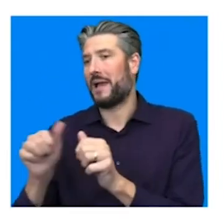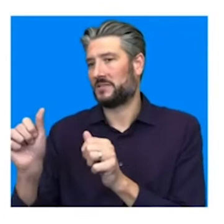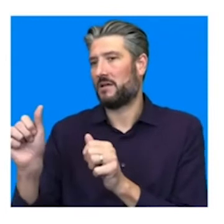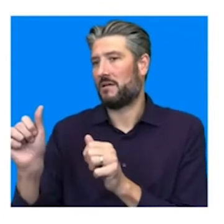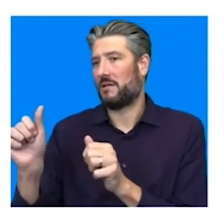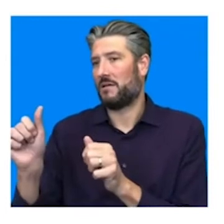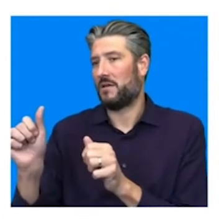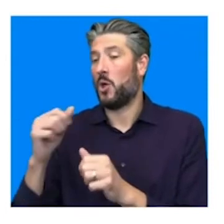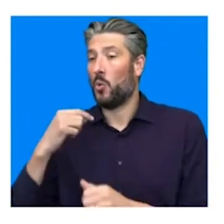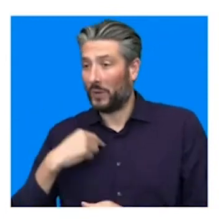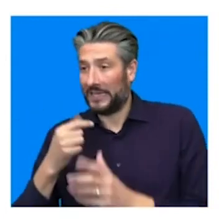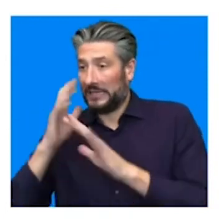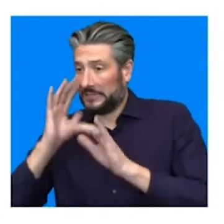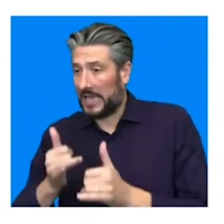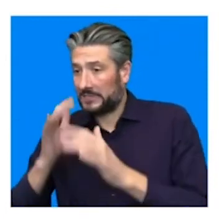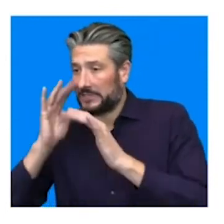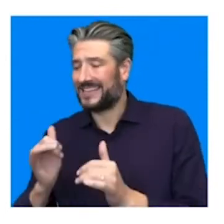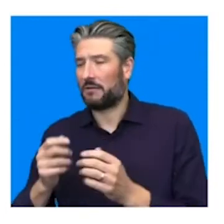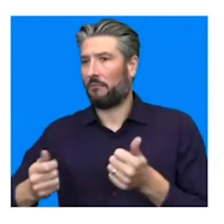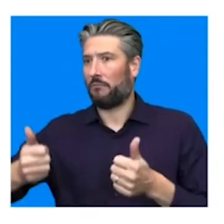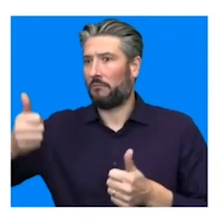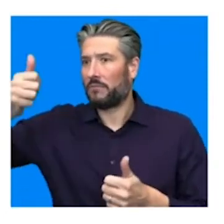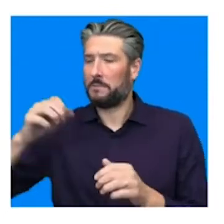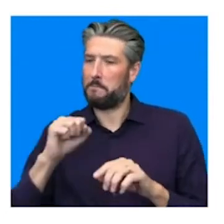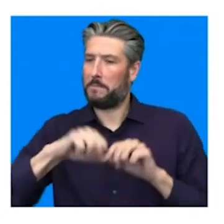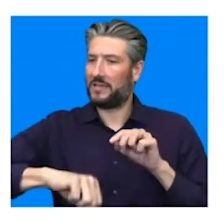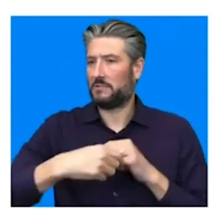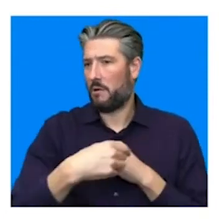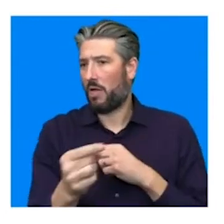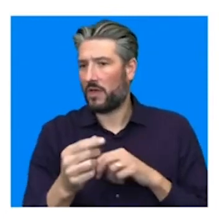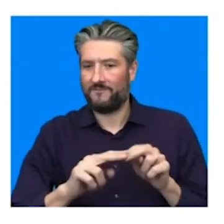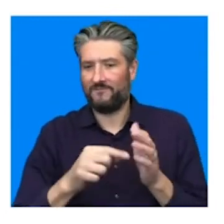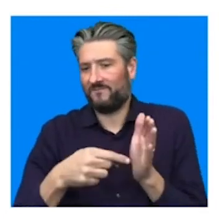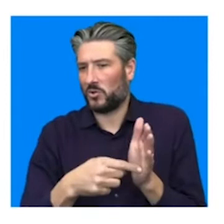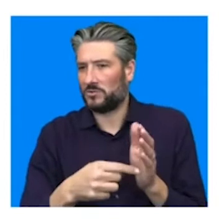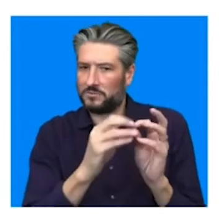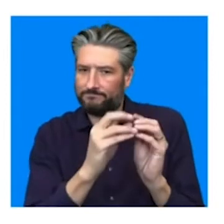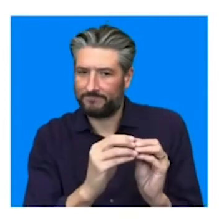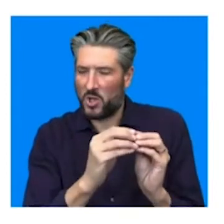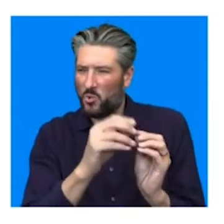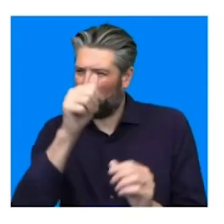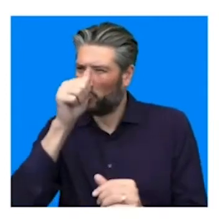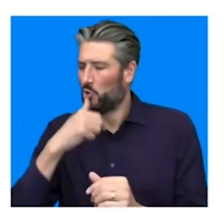the other fonts. And that was that kind of thing when we knew we were going in a really, really good direction.